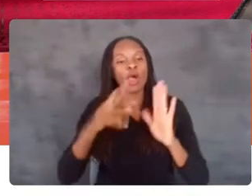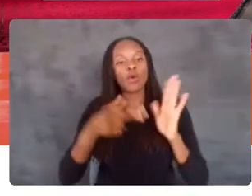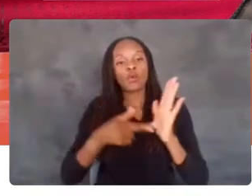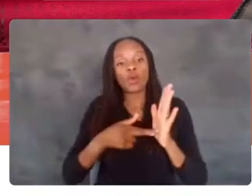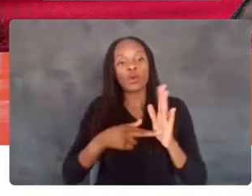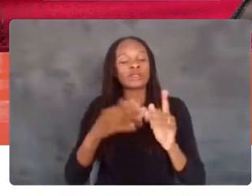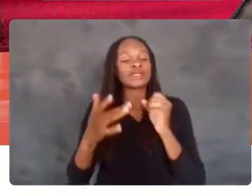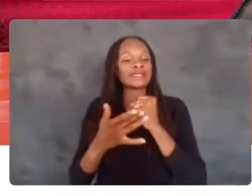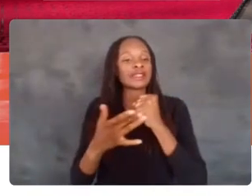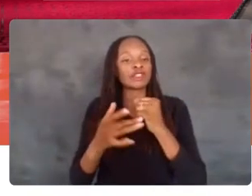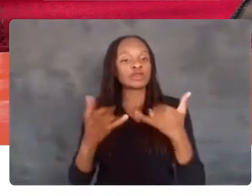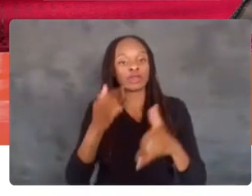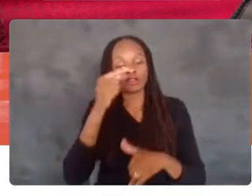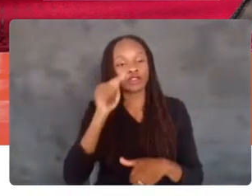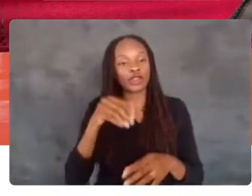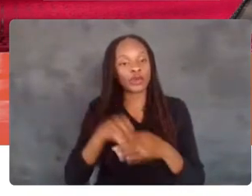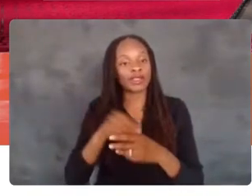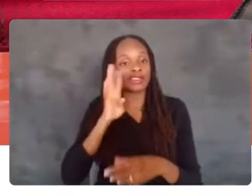process?